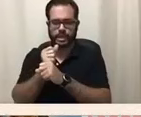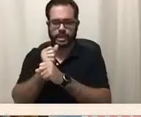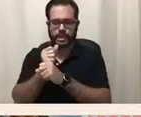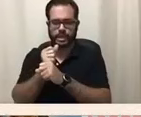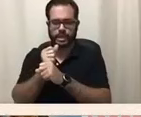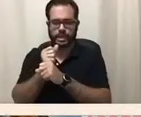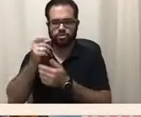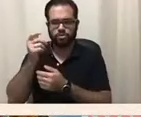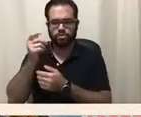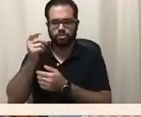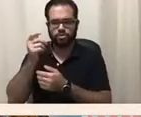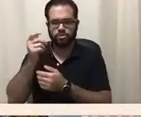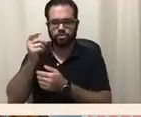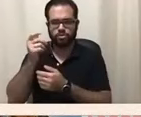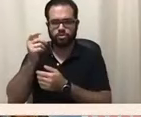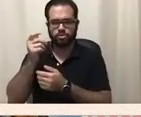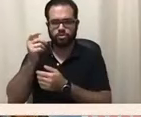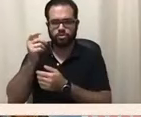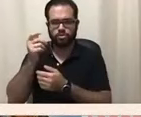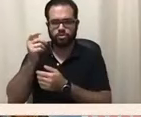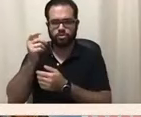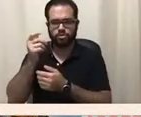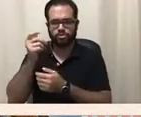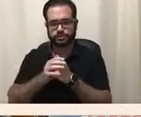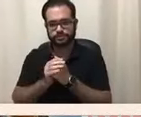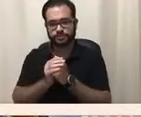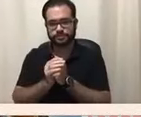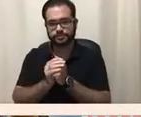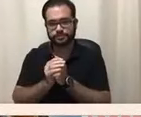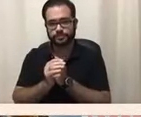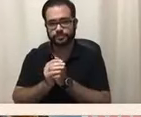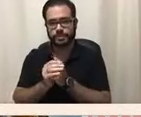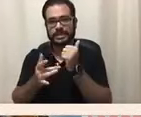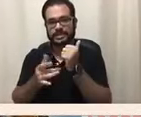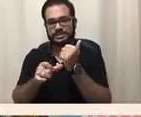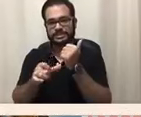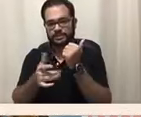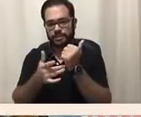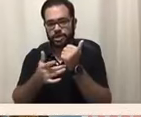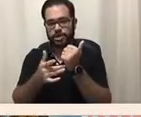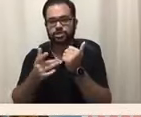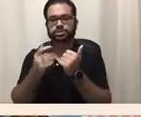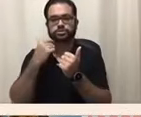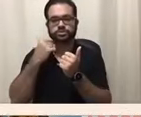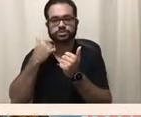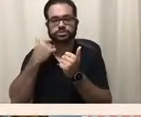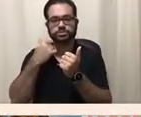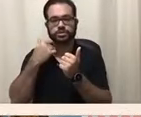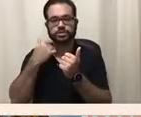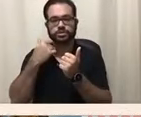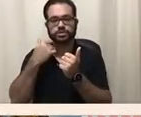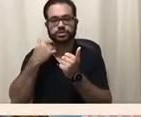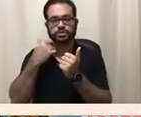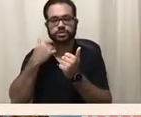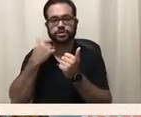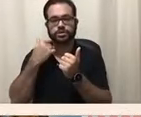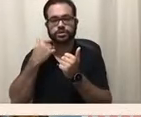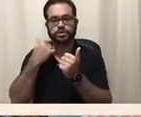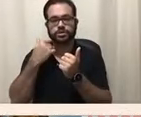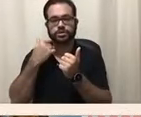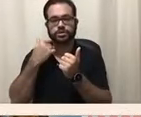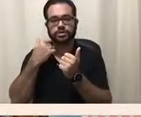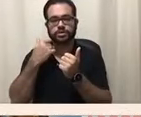Technology related assistance for individuals with disabilities act of 1988 is passed. This piece of